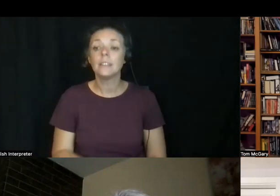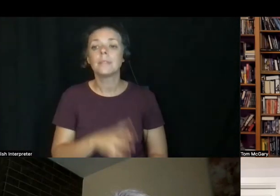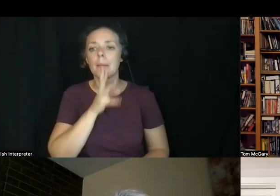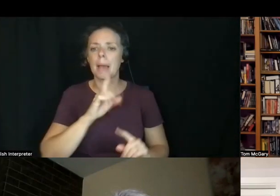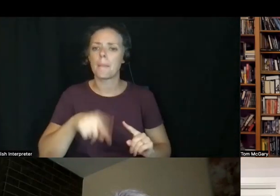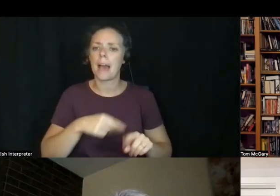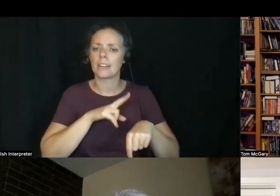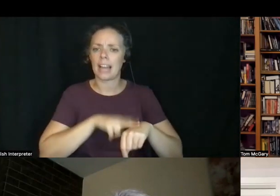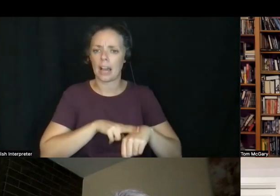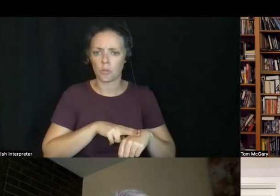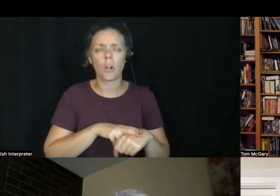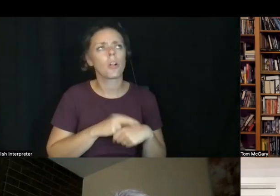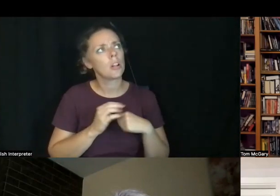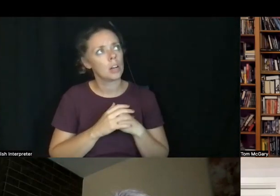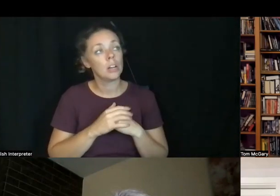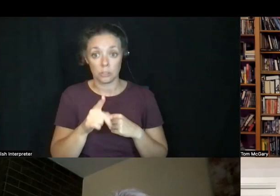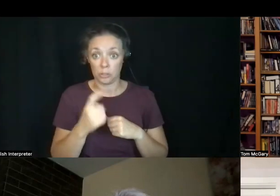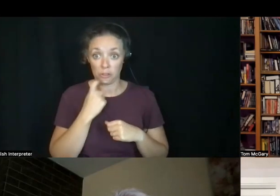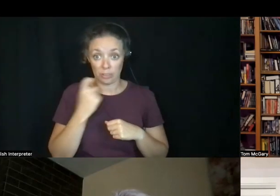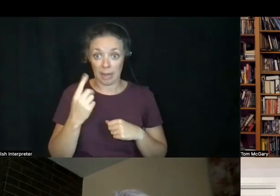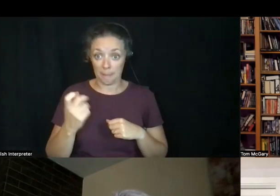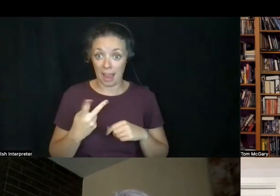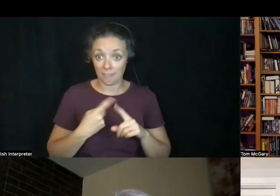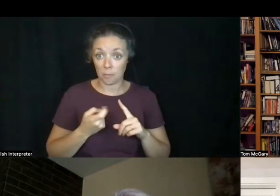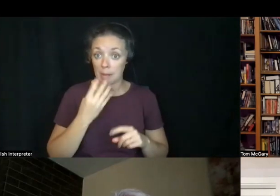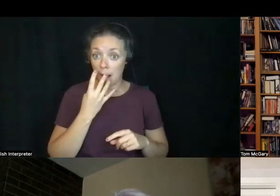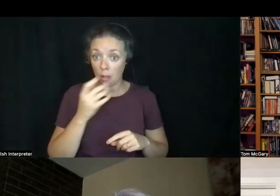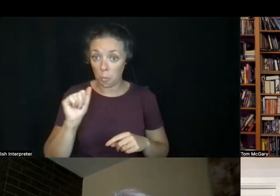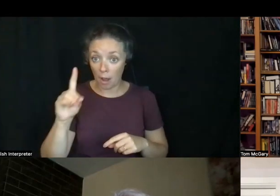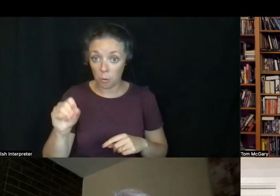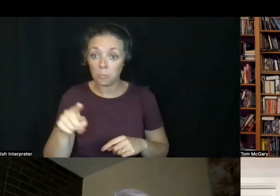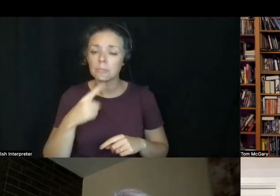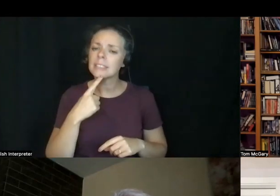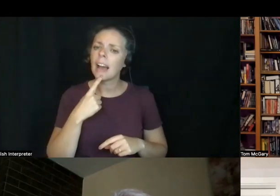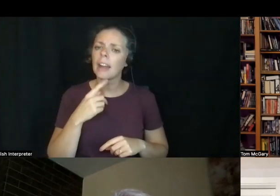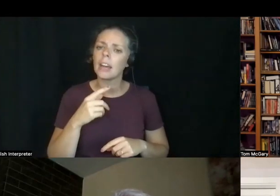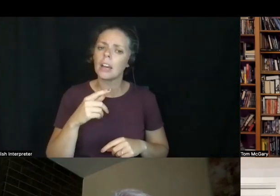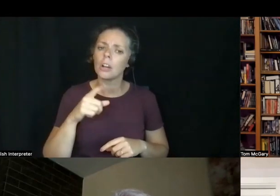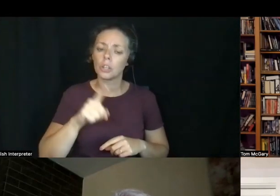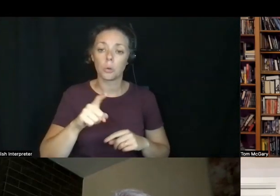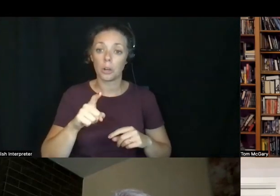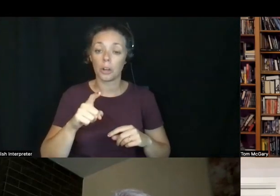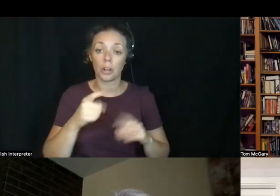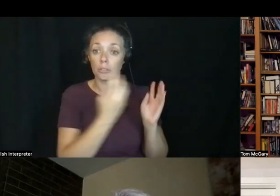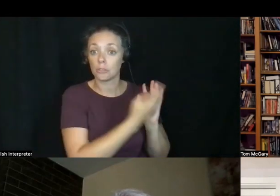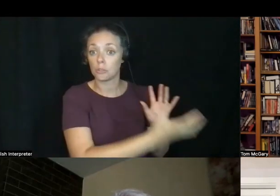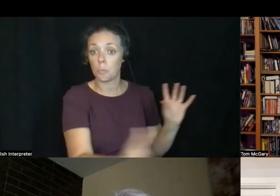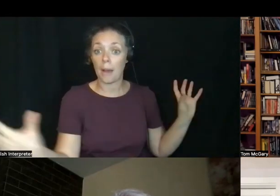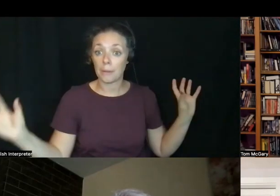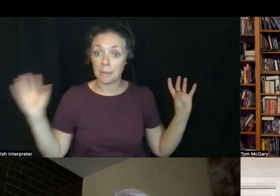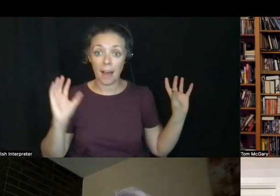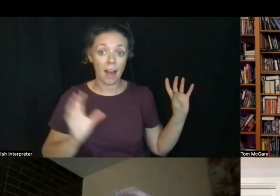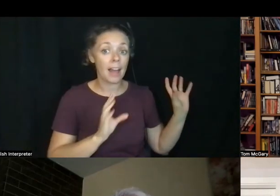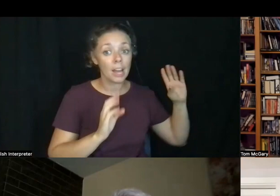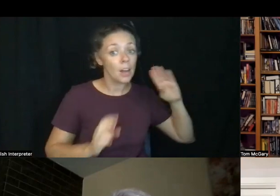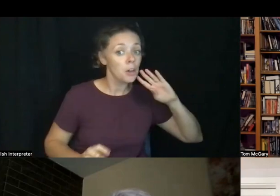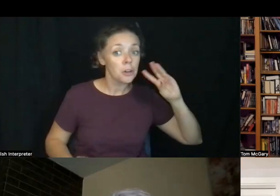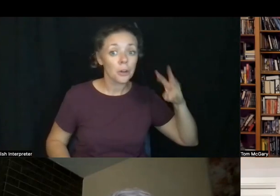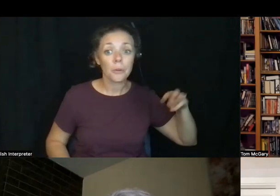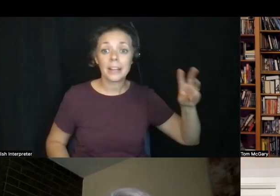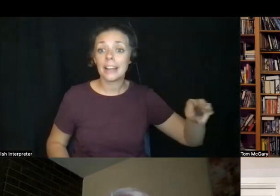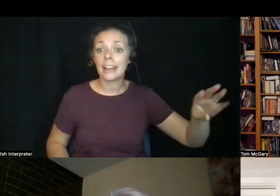when you were, you just got back from Colorado, as I said, and you were saying that you were surrounded by a creek and hummingbird